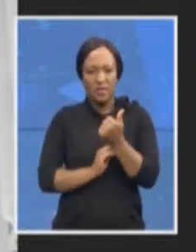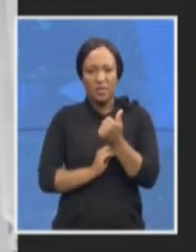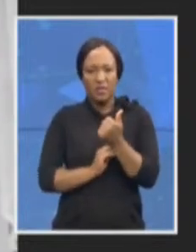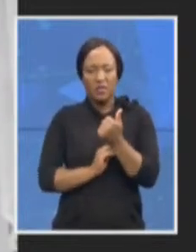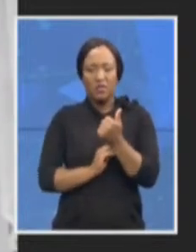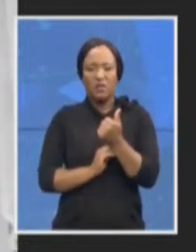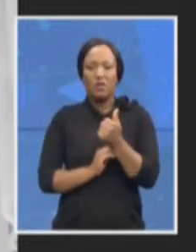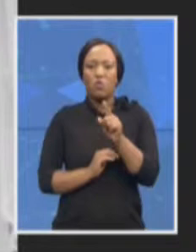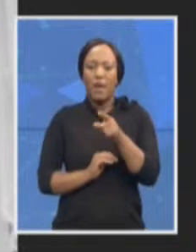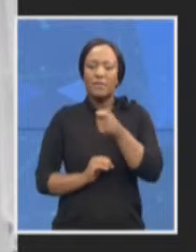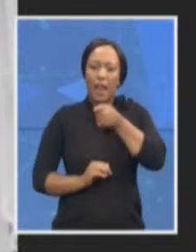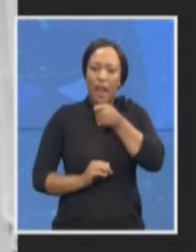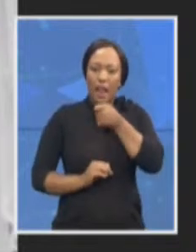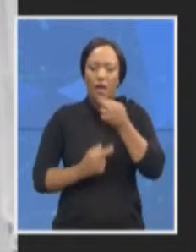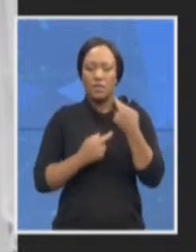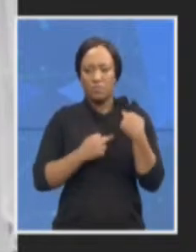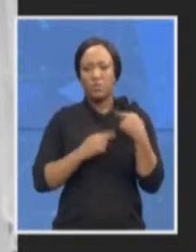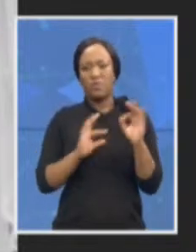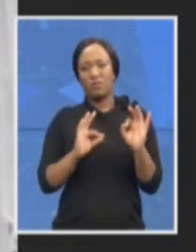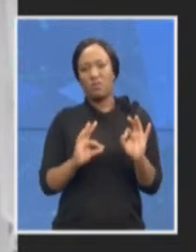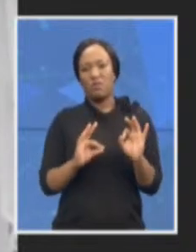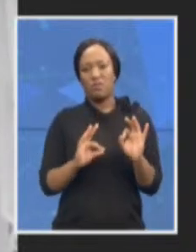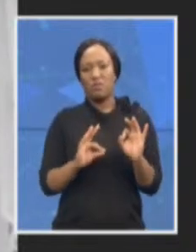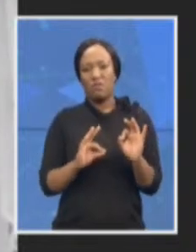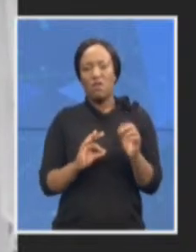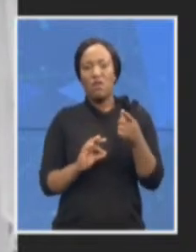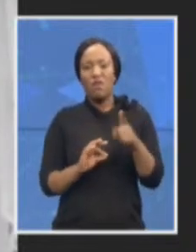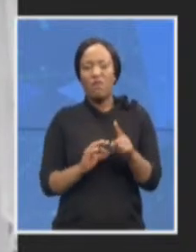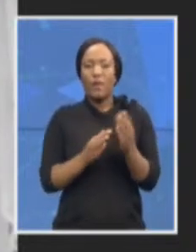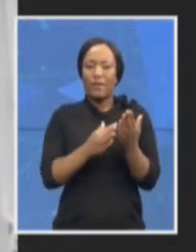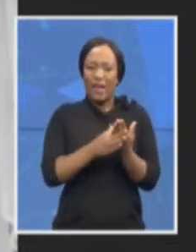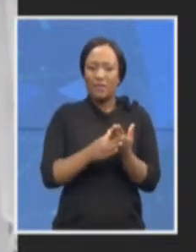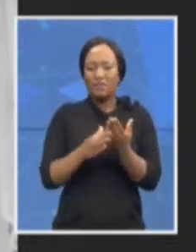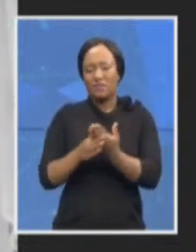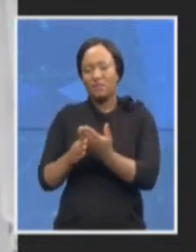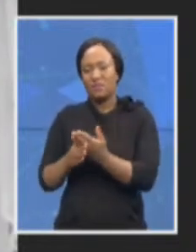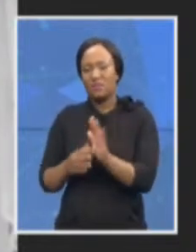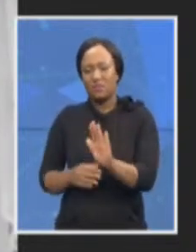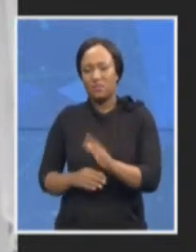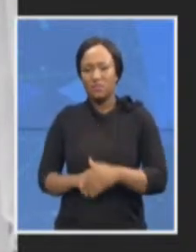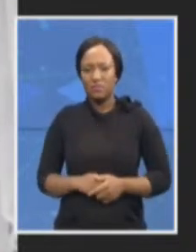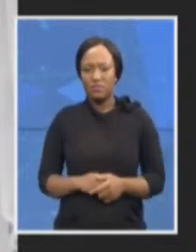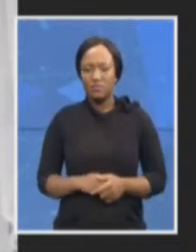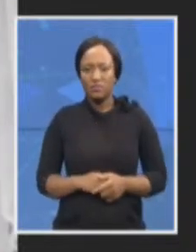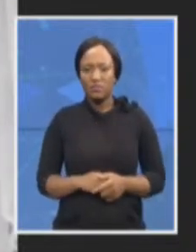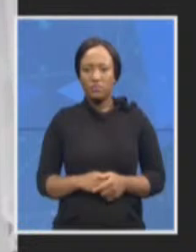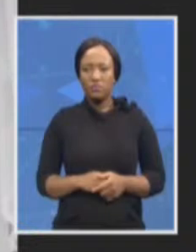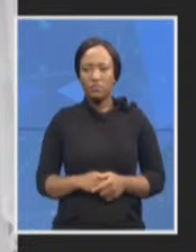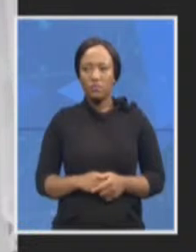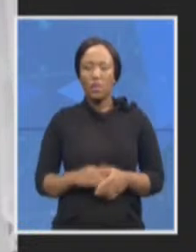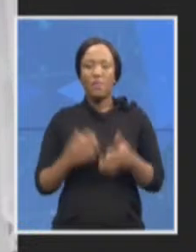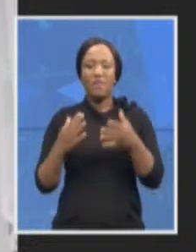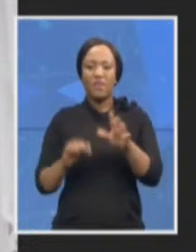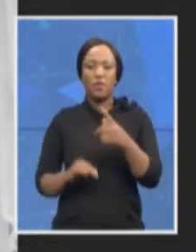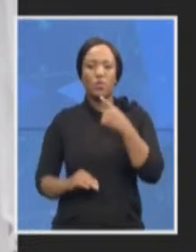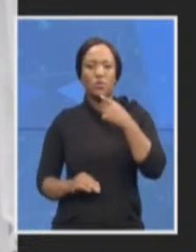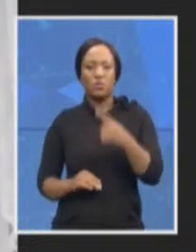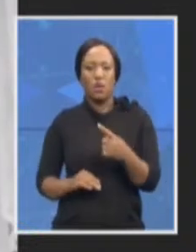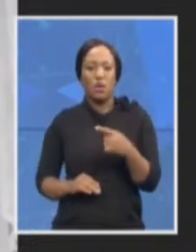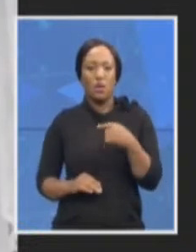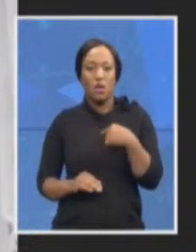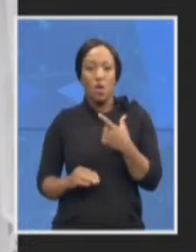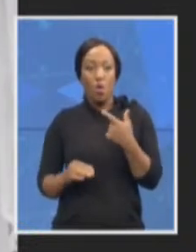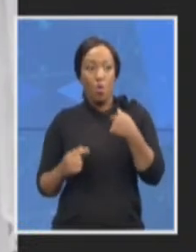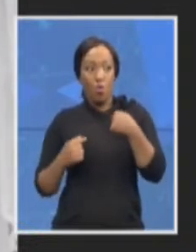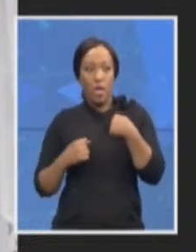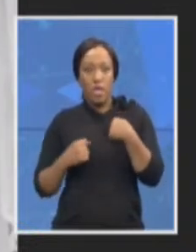with regard to cases as I said we will not subject ourselves to trial in the media the evidence will speak for